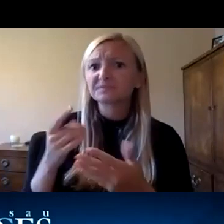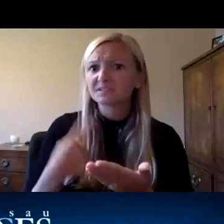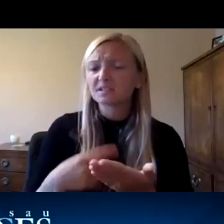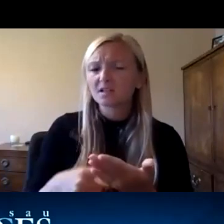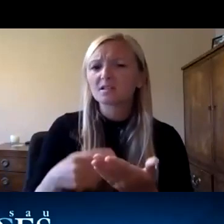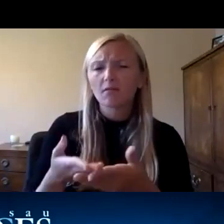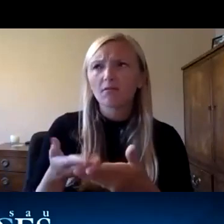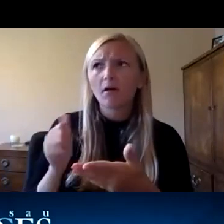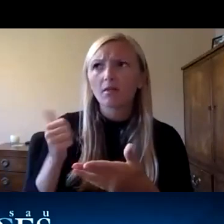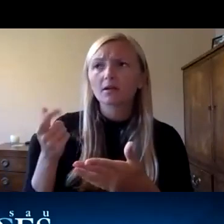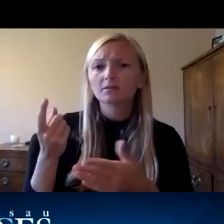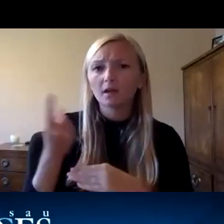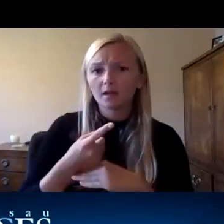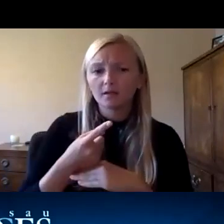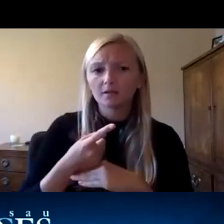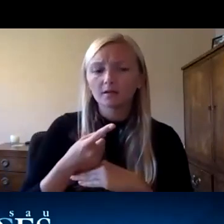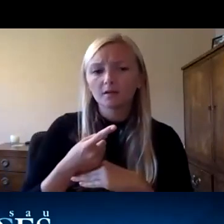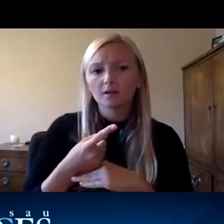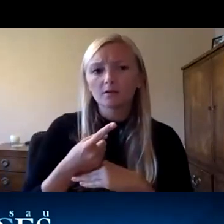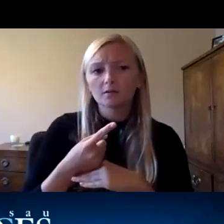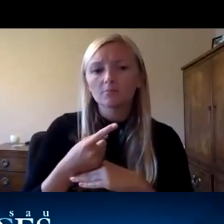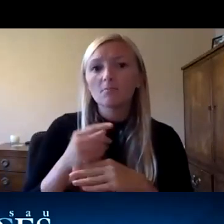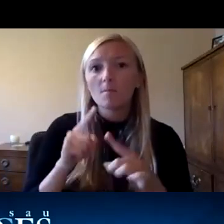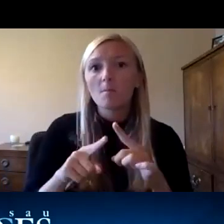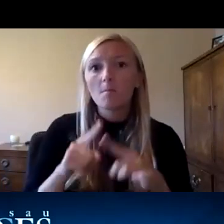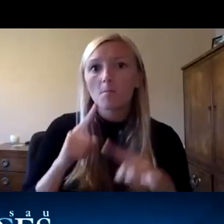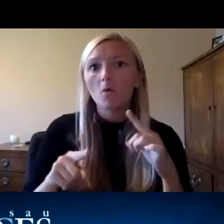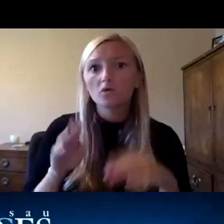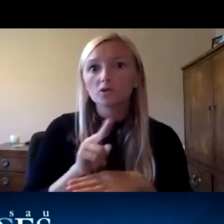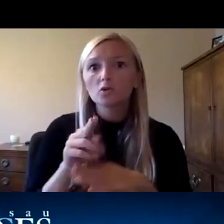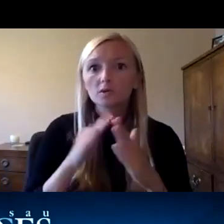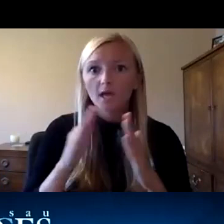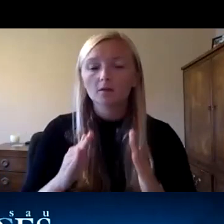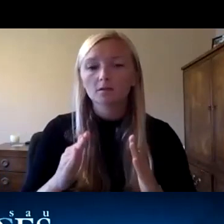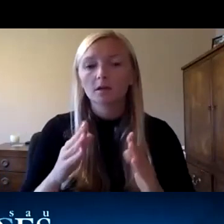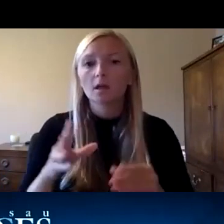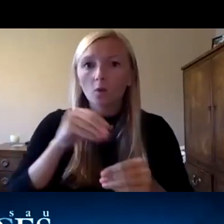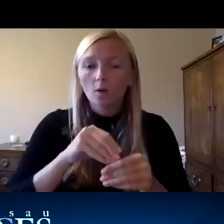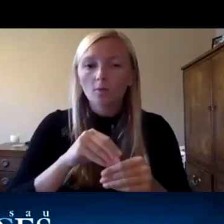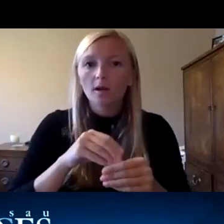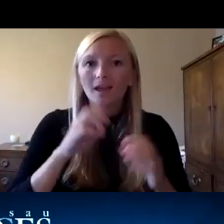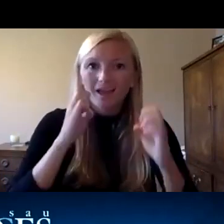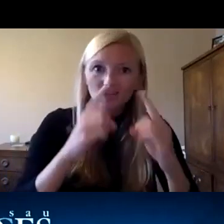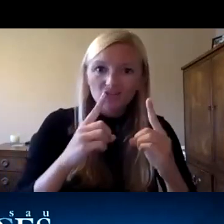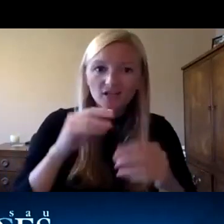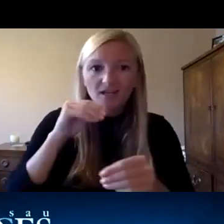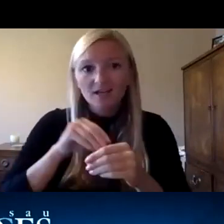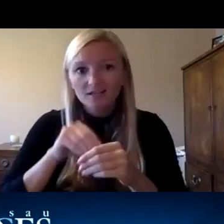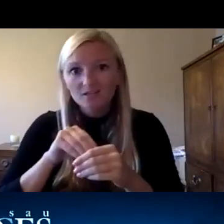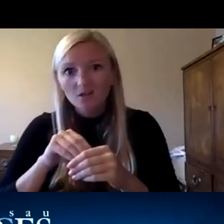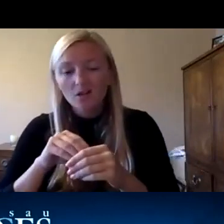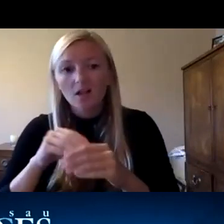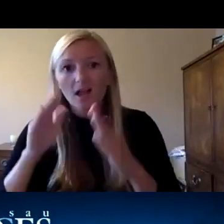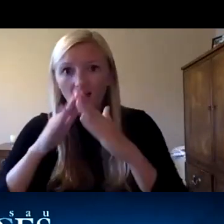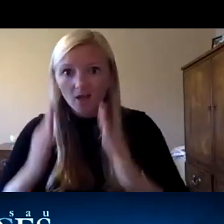even when we start looking at um multi-use housing and how they're integrating educational spaces in into the new multi-generational